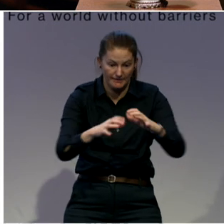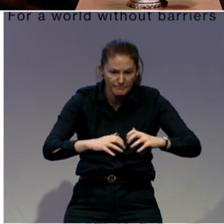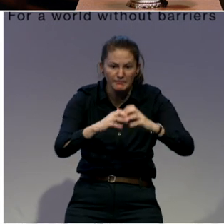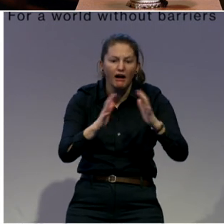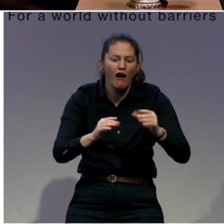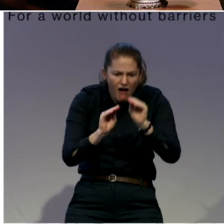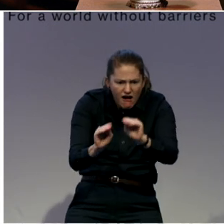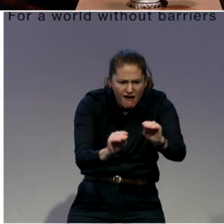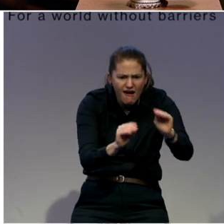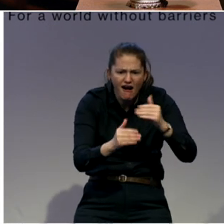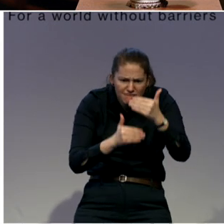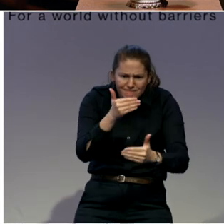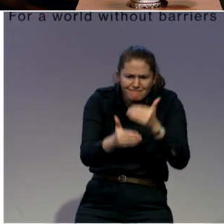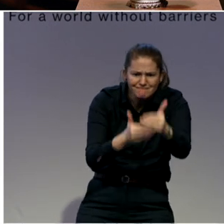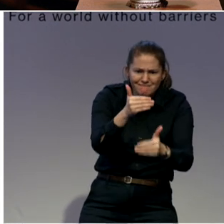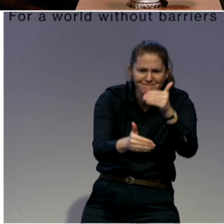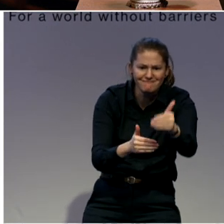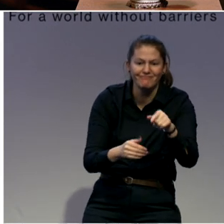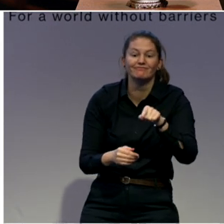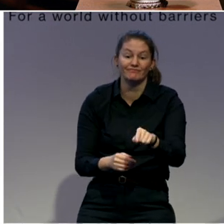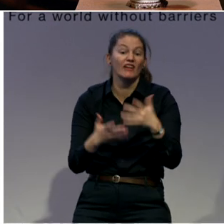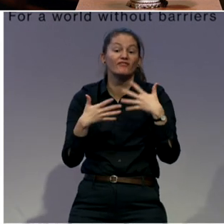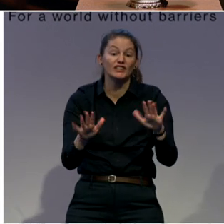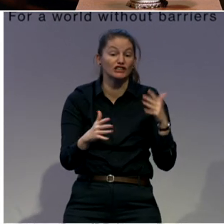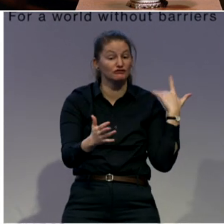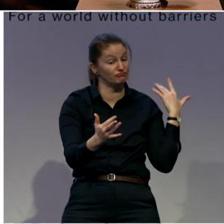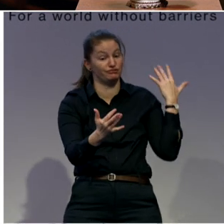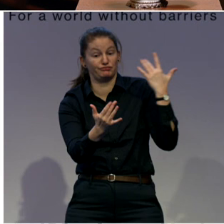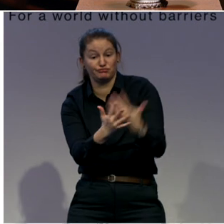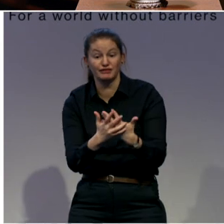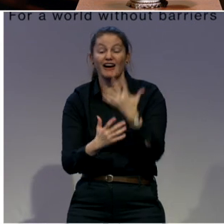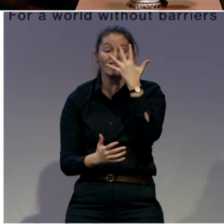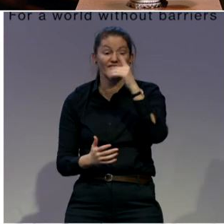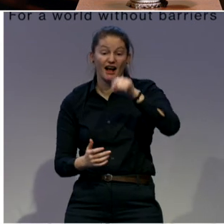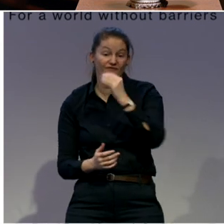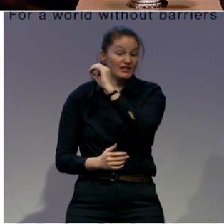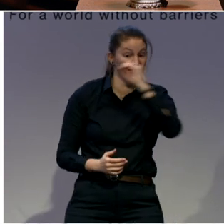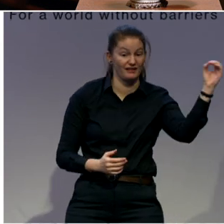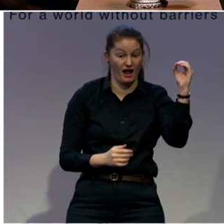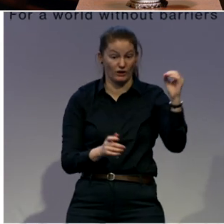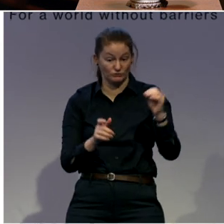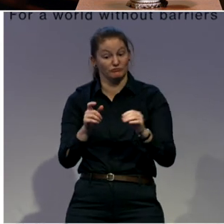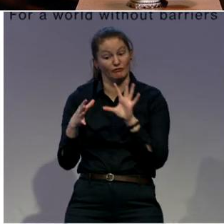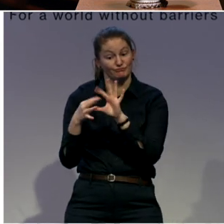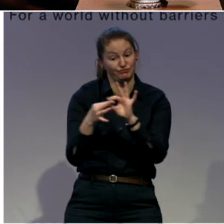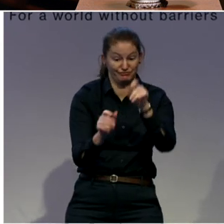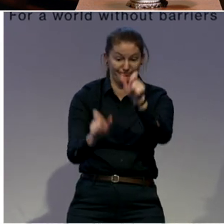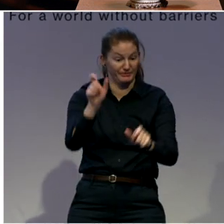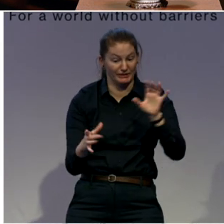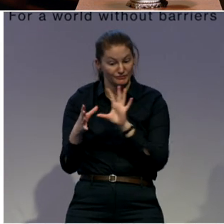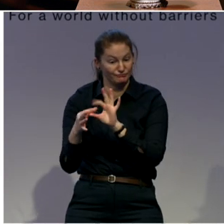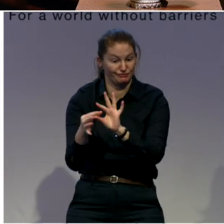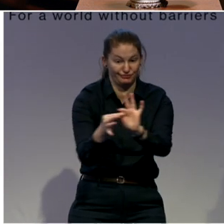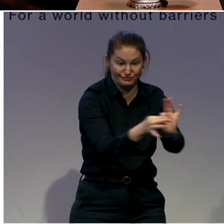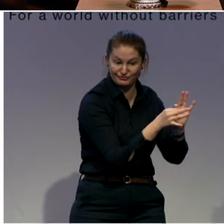Right now, Pathways to Justice is funded primarily through federal grants. Even though we're exploring licensing and the